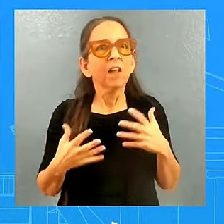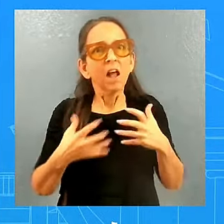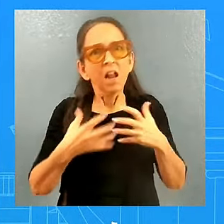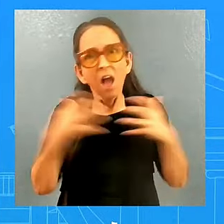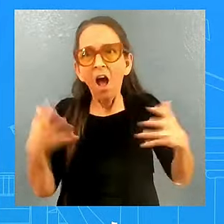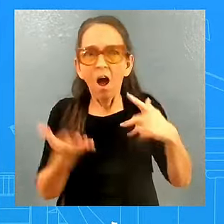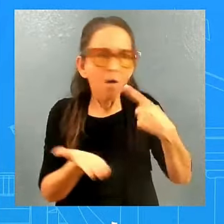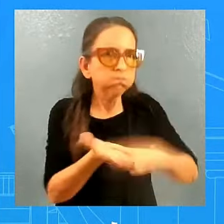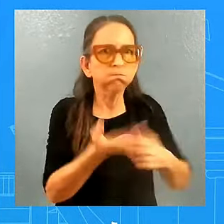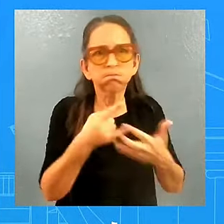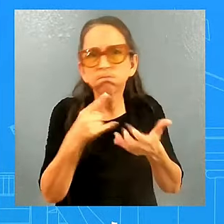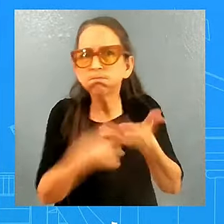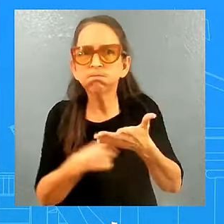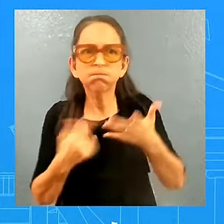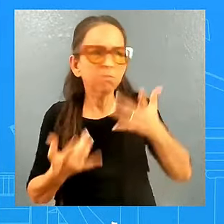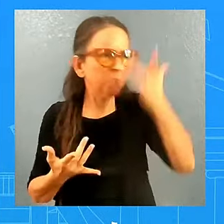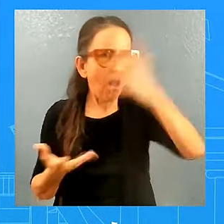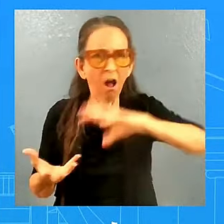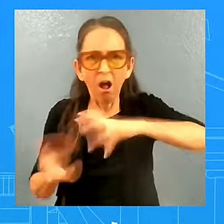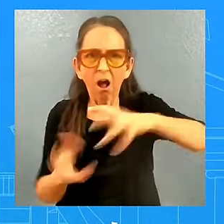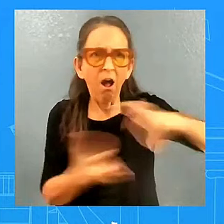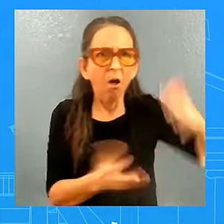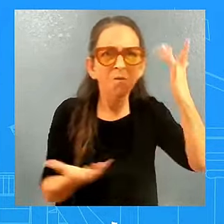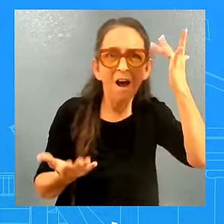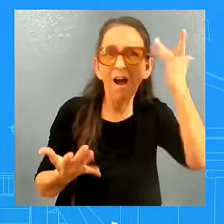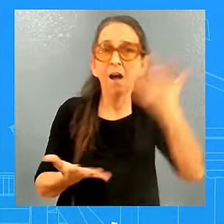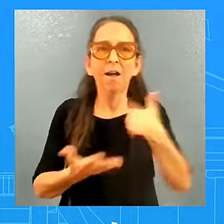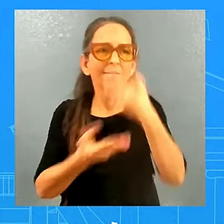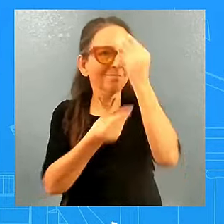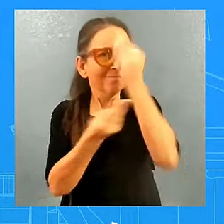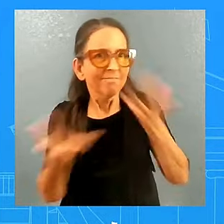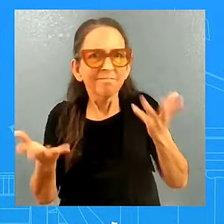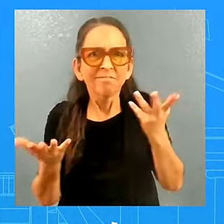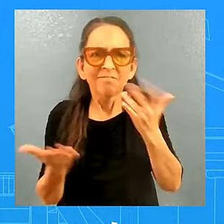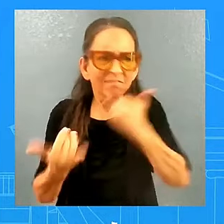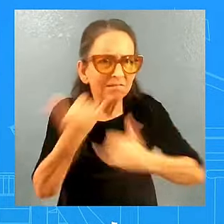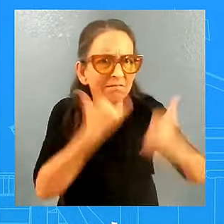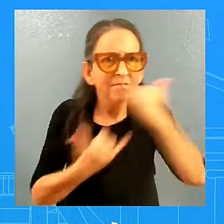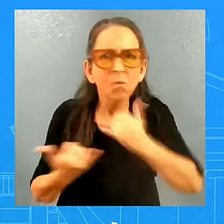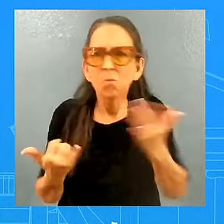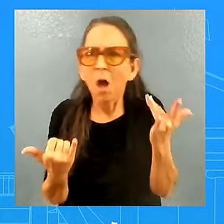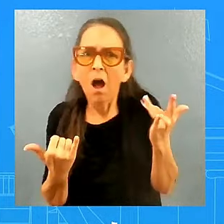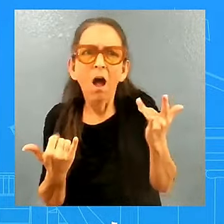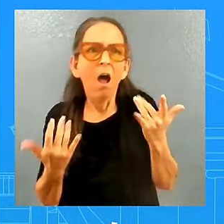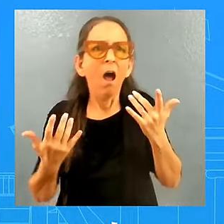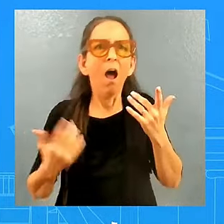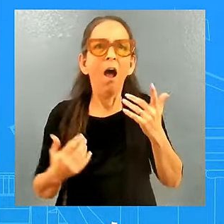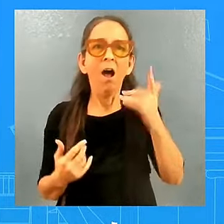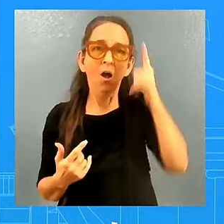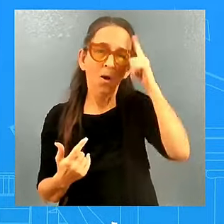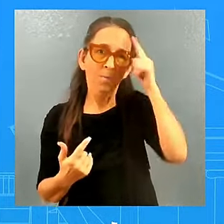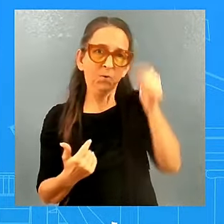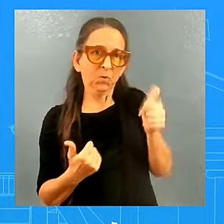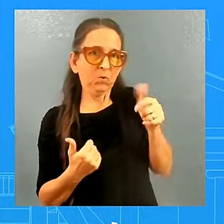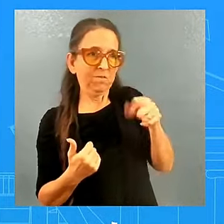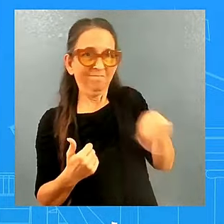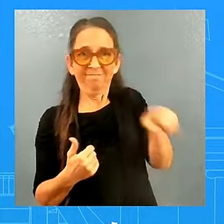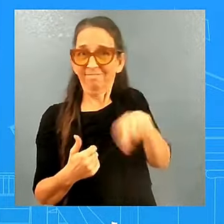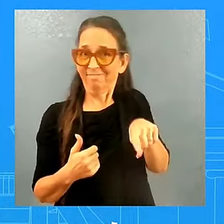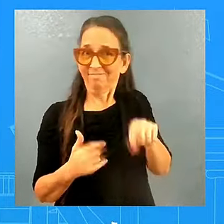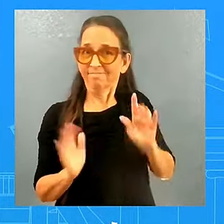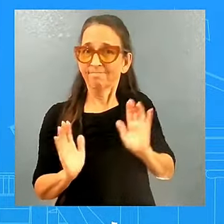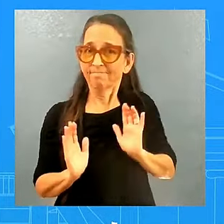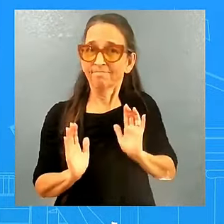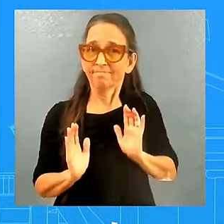the data, exactly what occurred. And so I'm going to leave that to them. But what I will say, and I think this is just a data